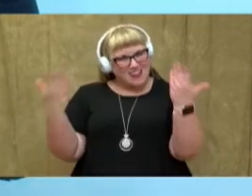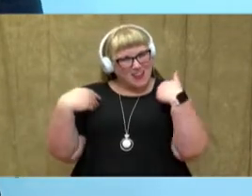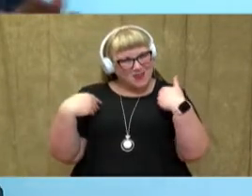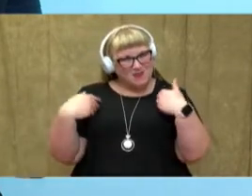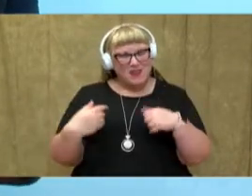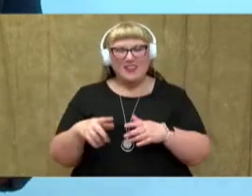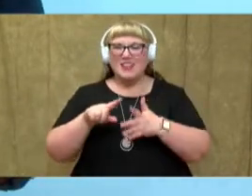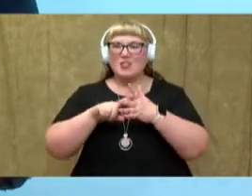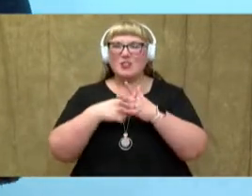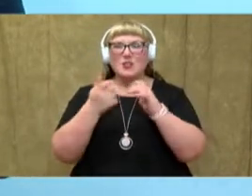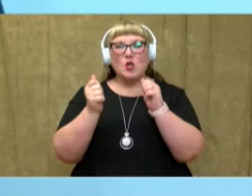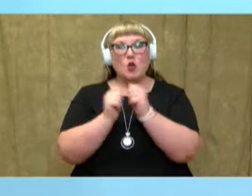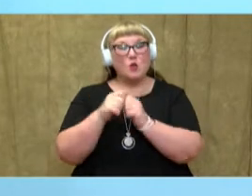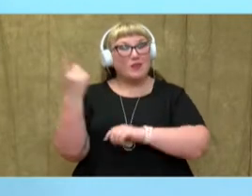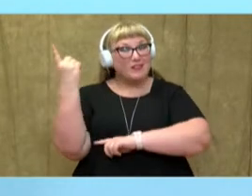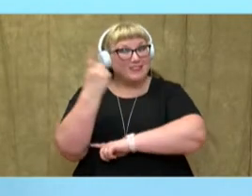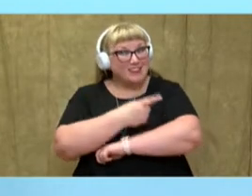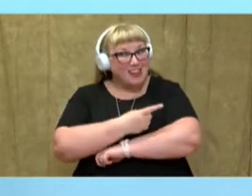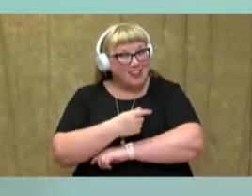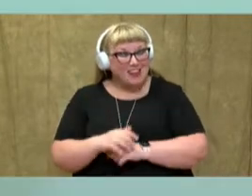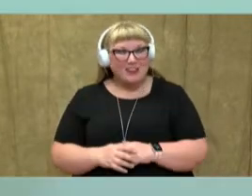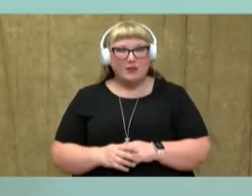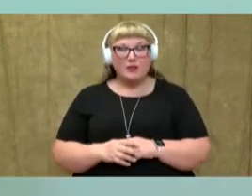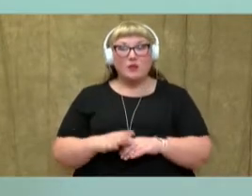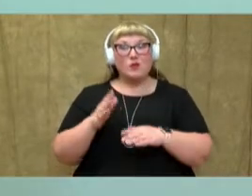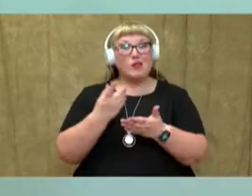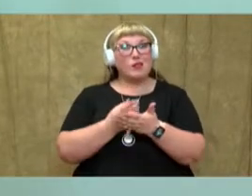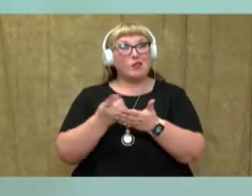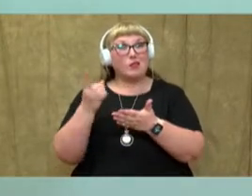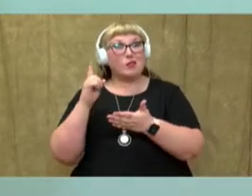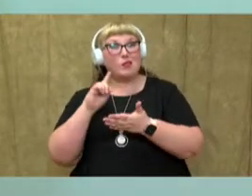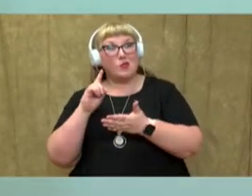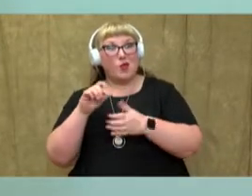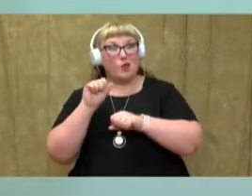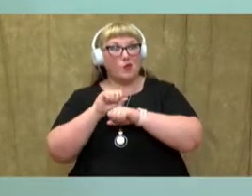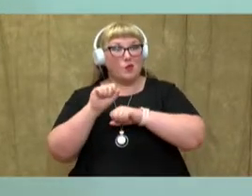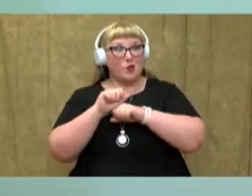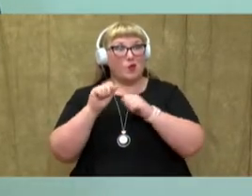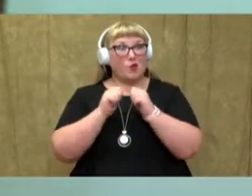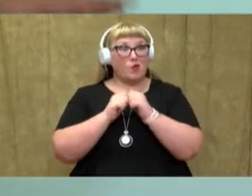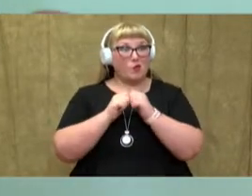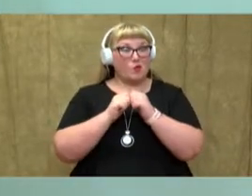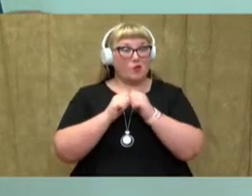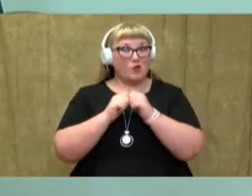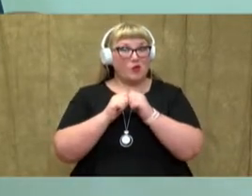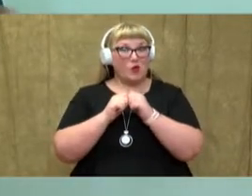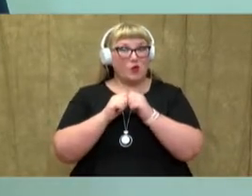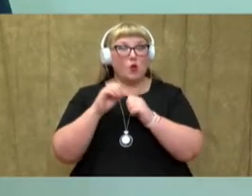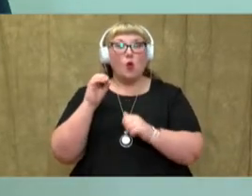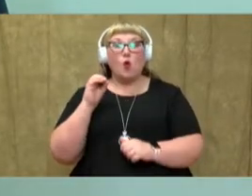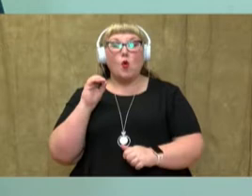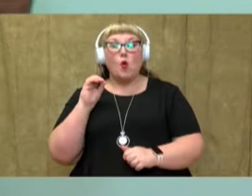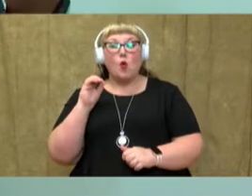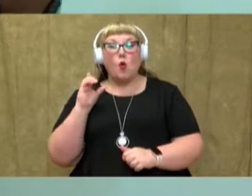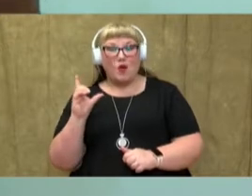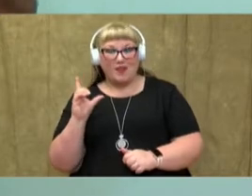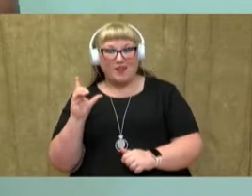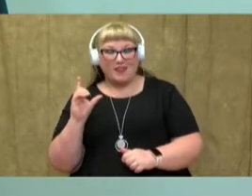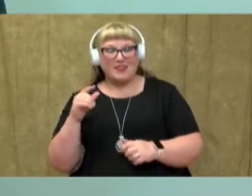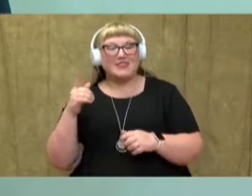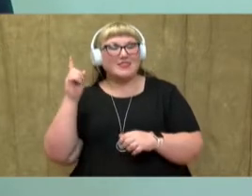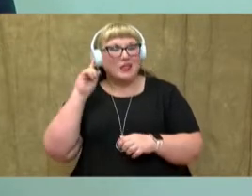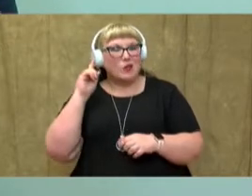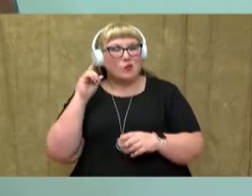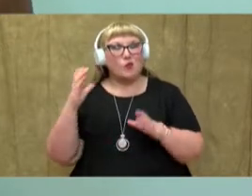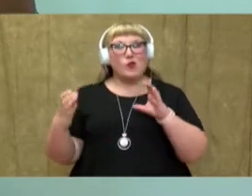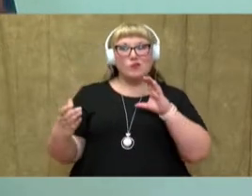let's get started with our day. On last week, we were working with the oi sound. We were comparing